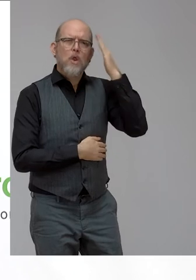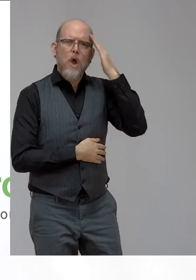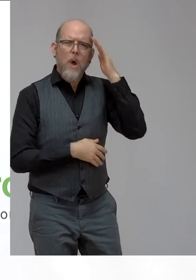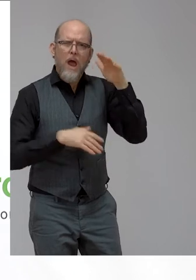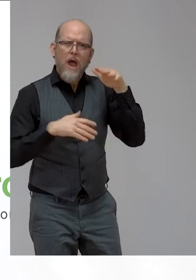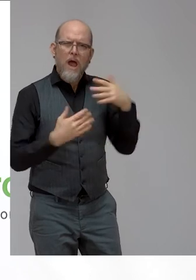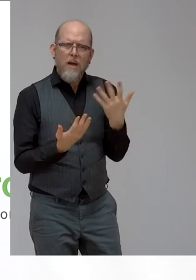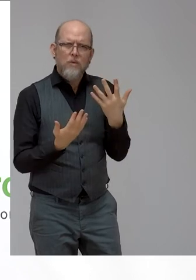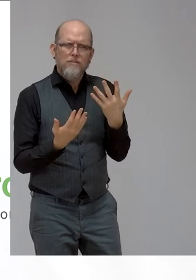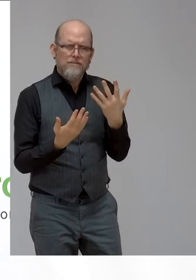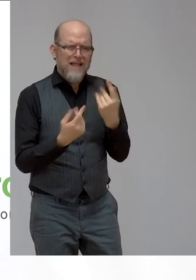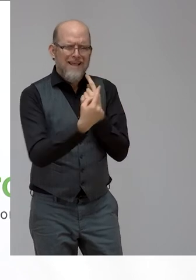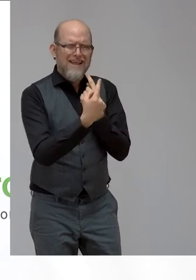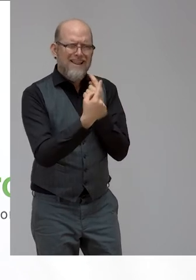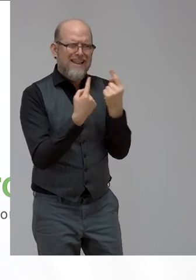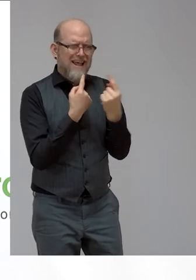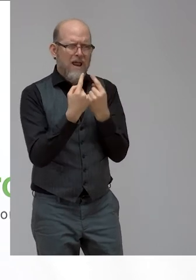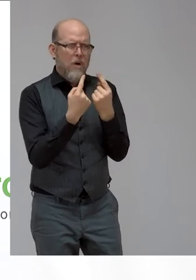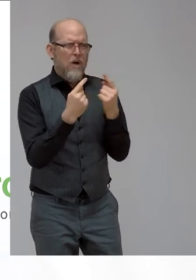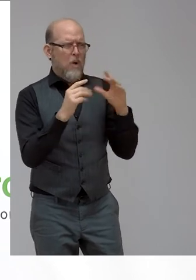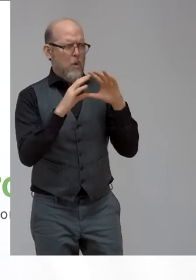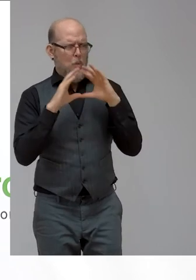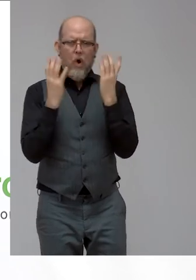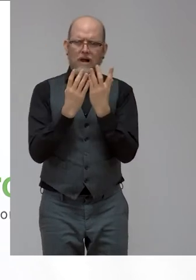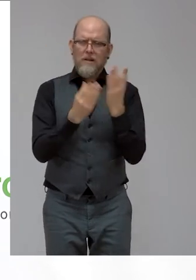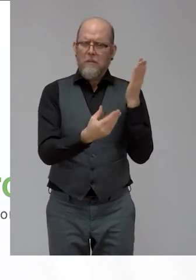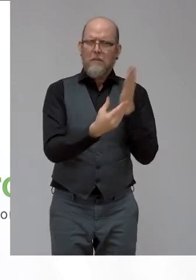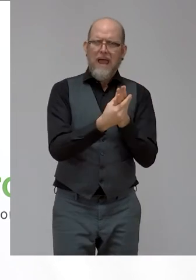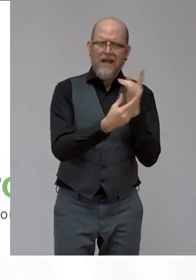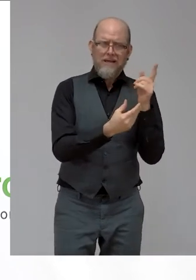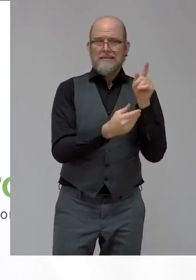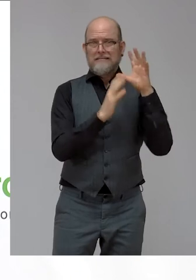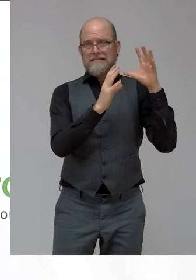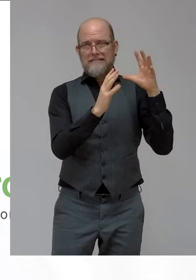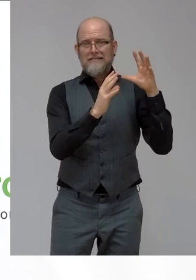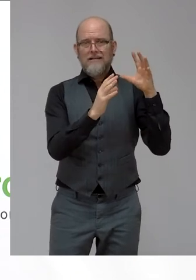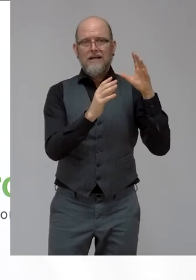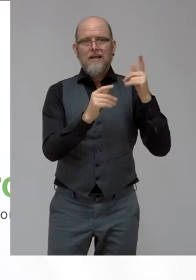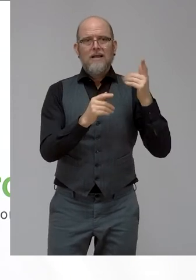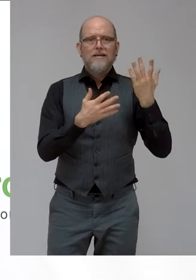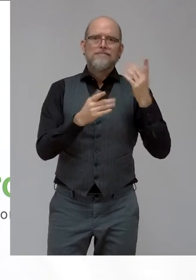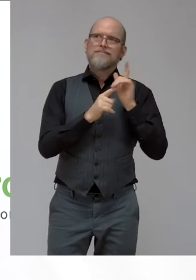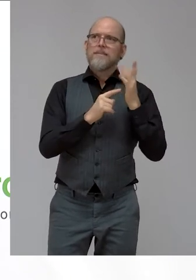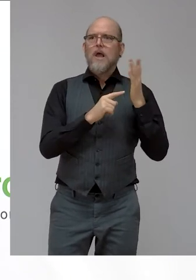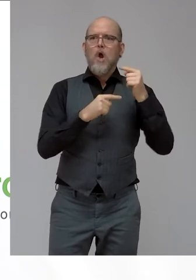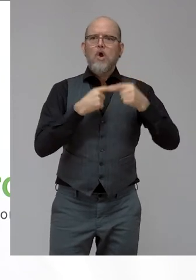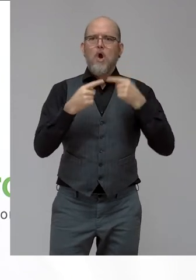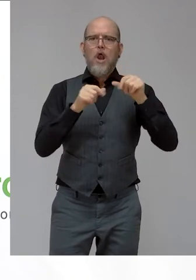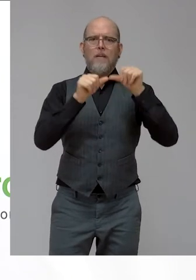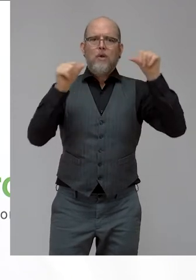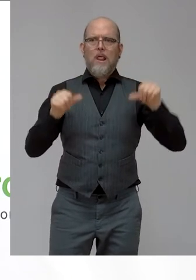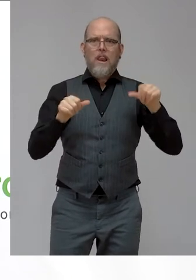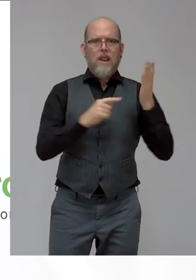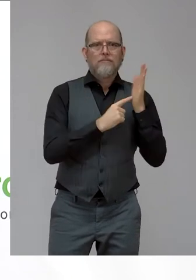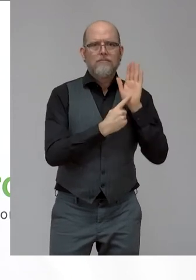the World Bank and you are a role model. How can you make your voice even stronger and amplified